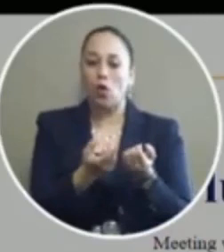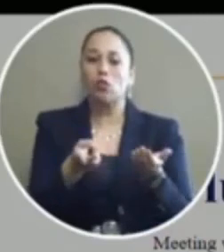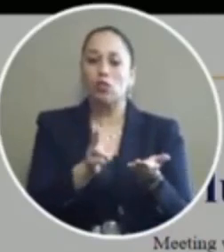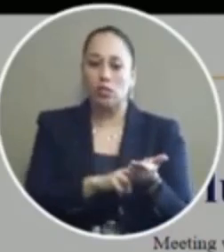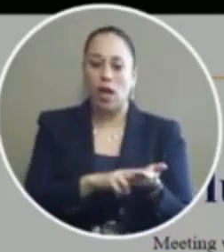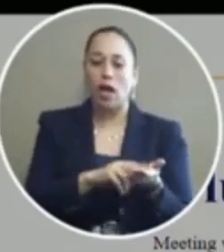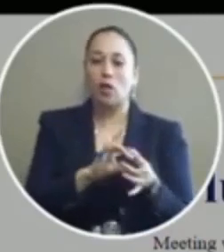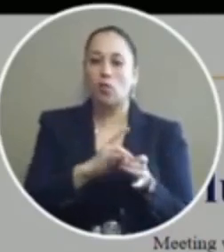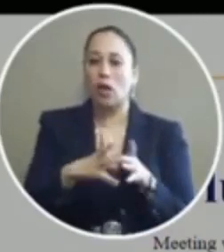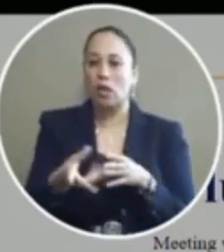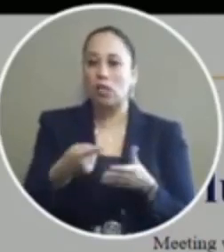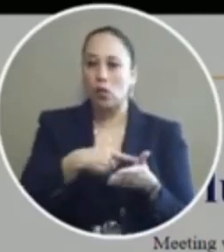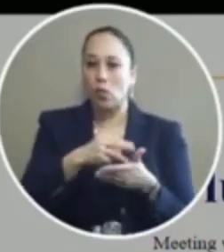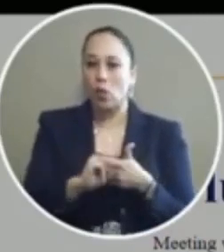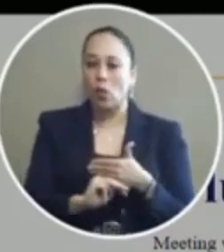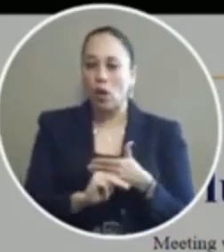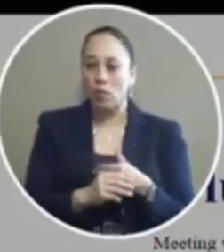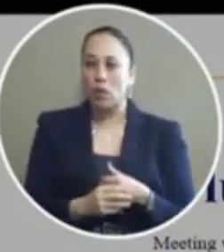program